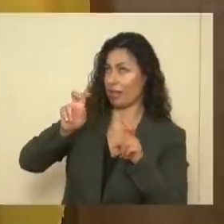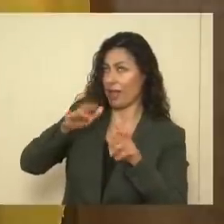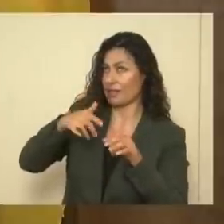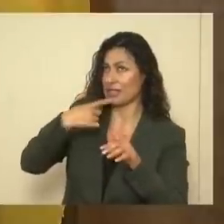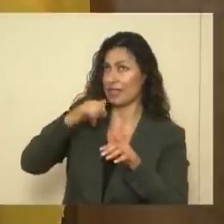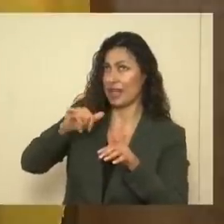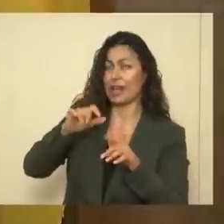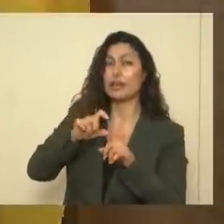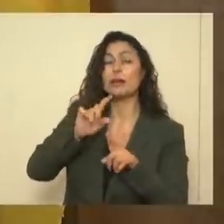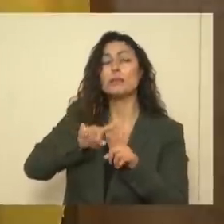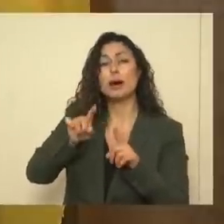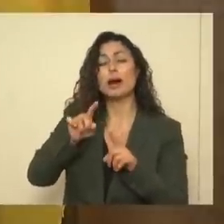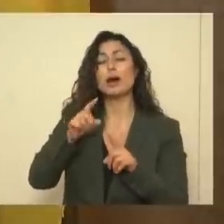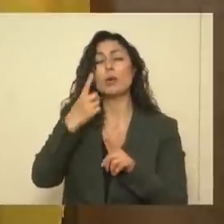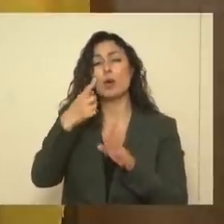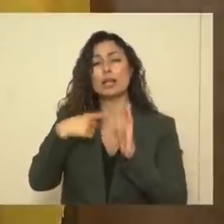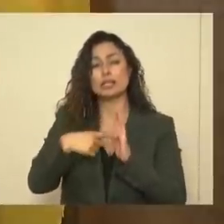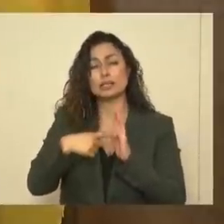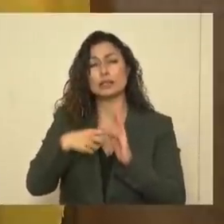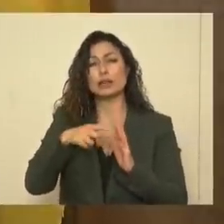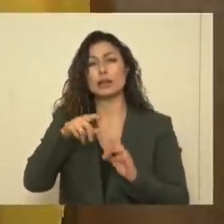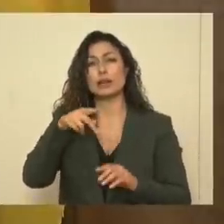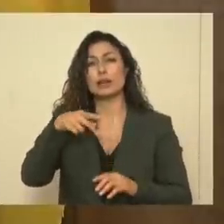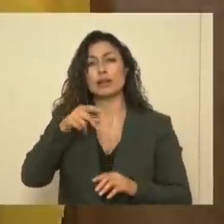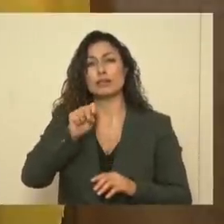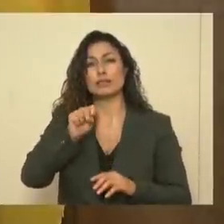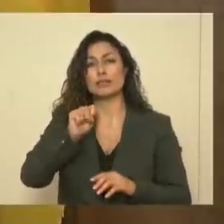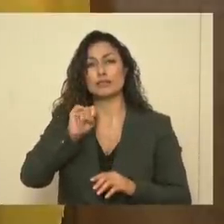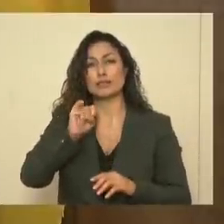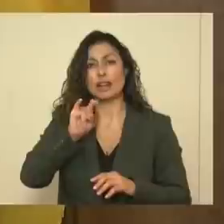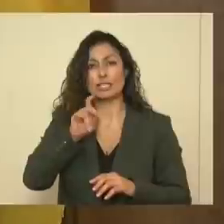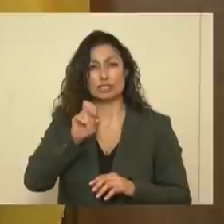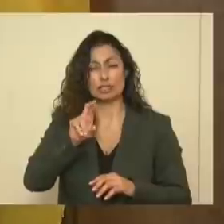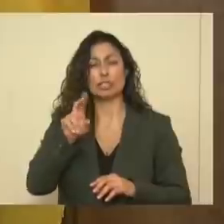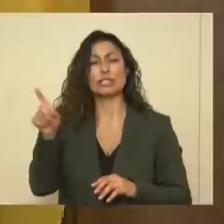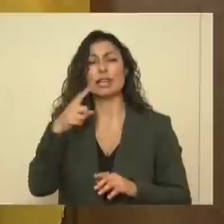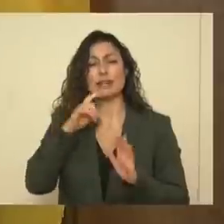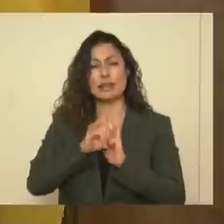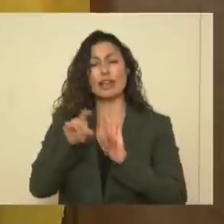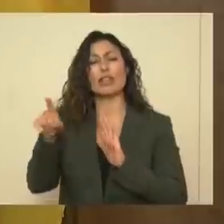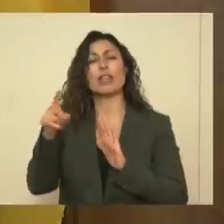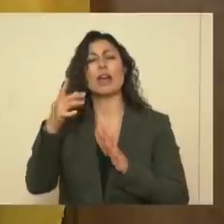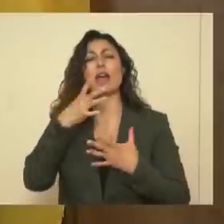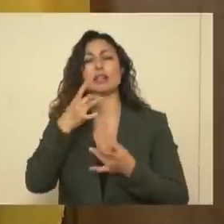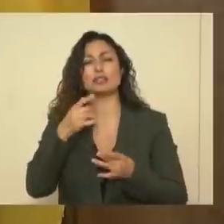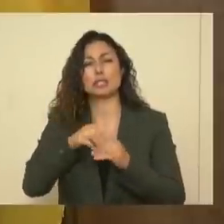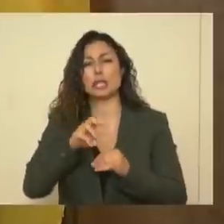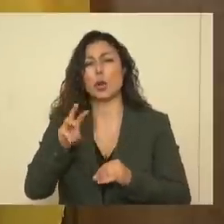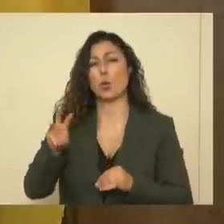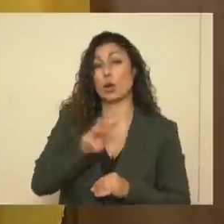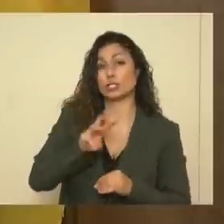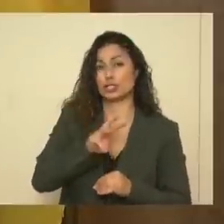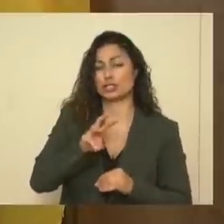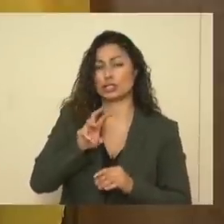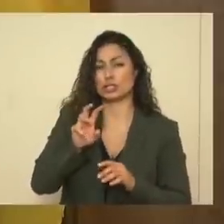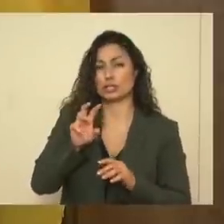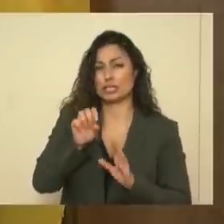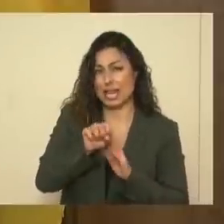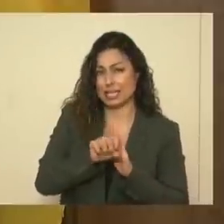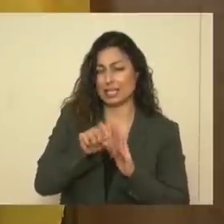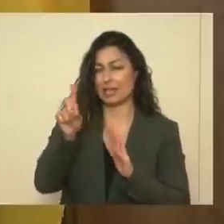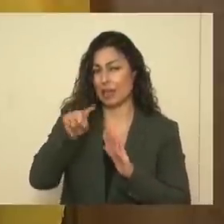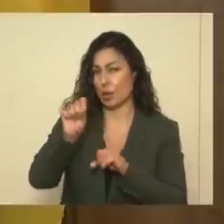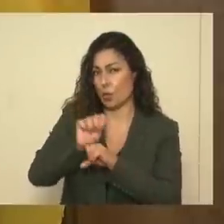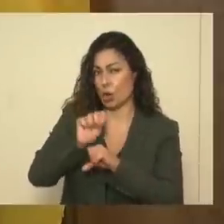as an example, one such company, Pfizer, has sort of identified that they're interested in Western states and that they're working